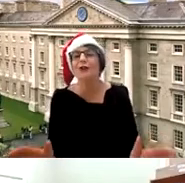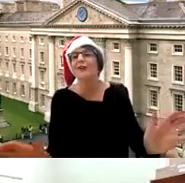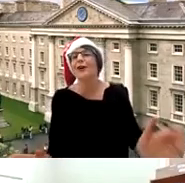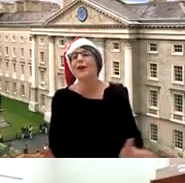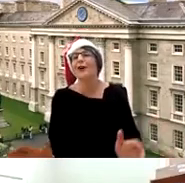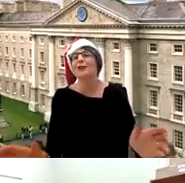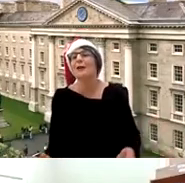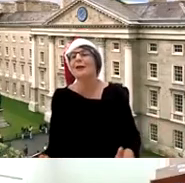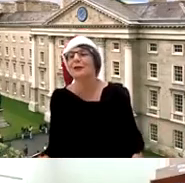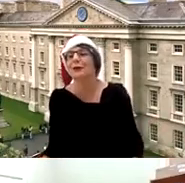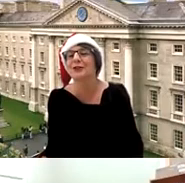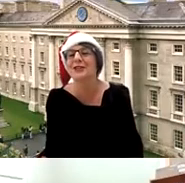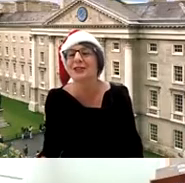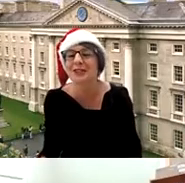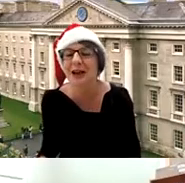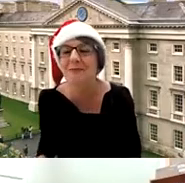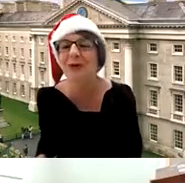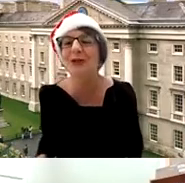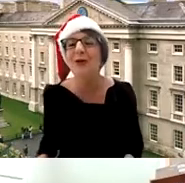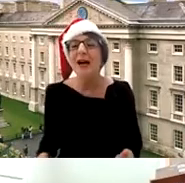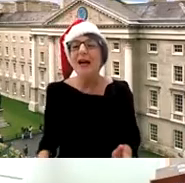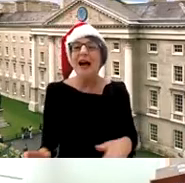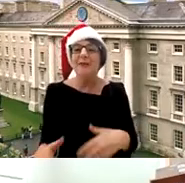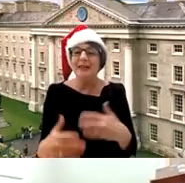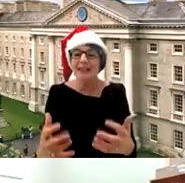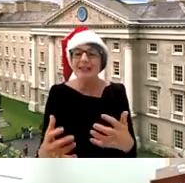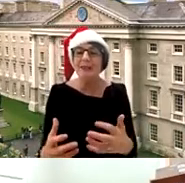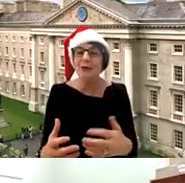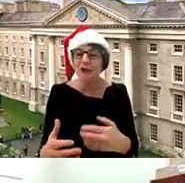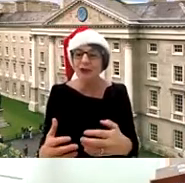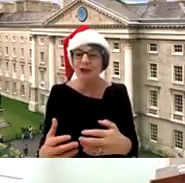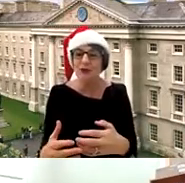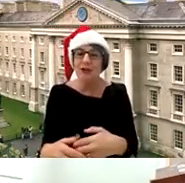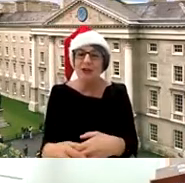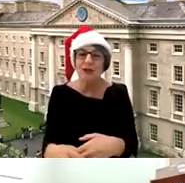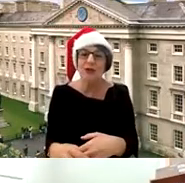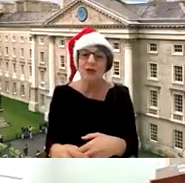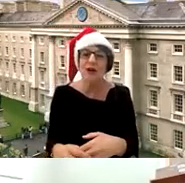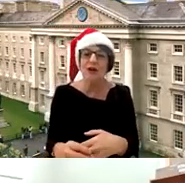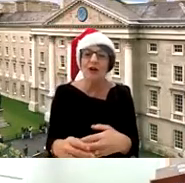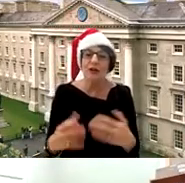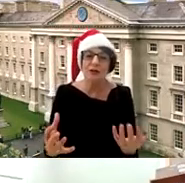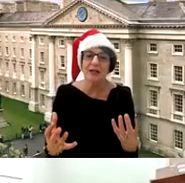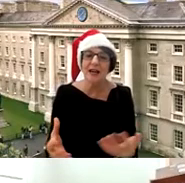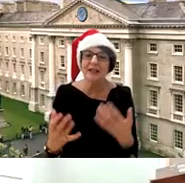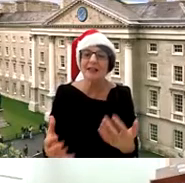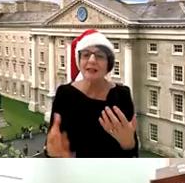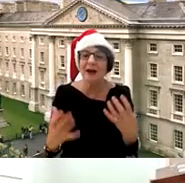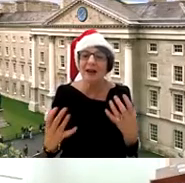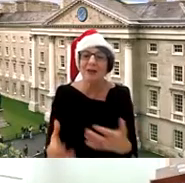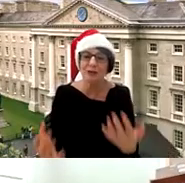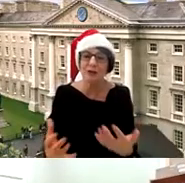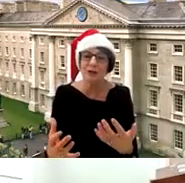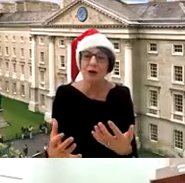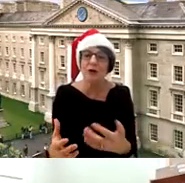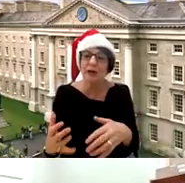concert on on the 12th or 13th of december so i mean it is important to to to log on and to attend the